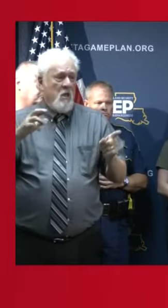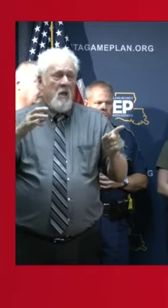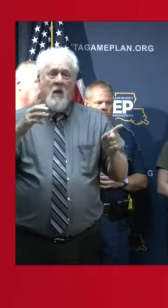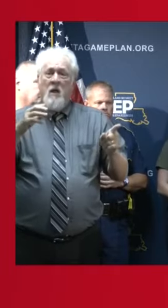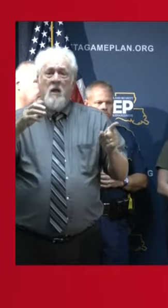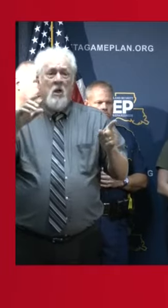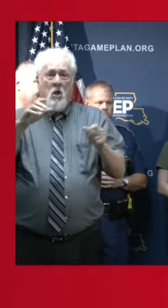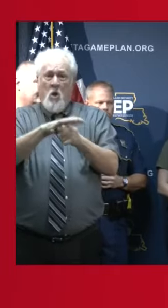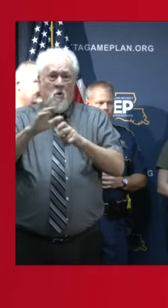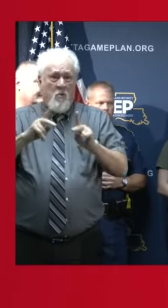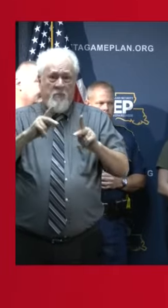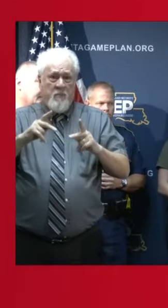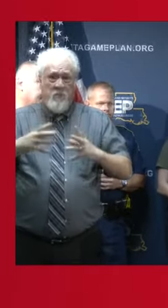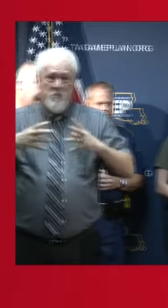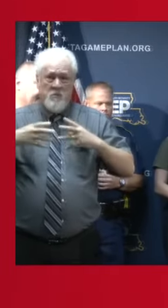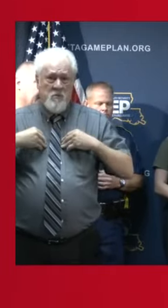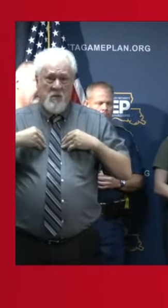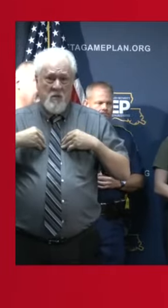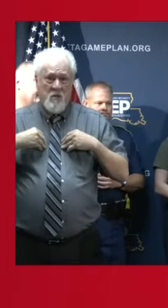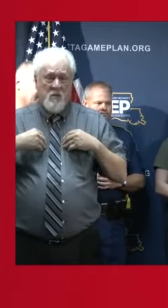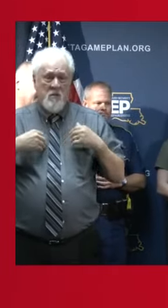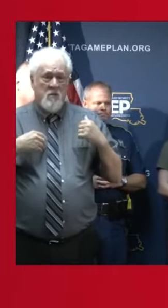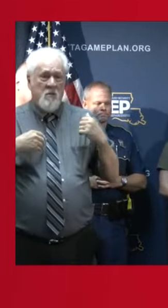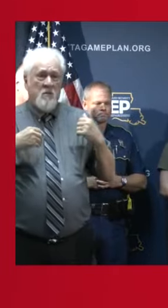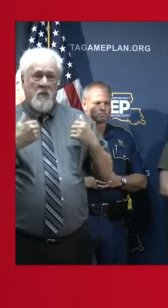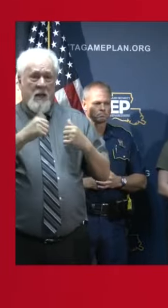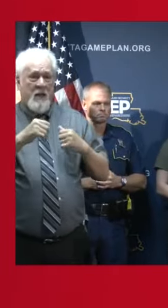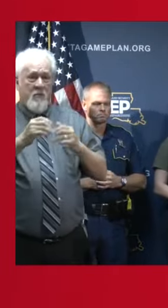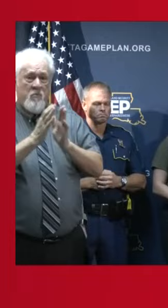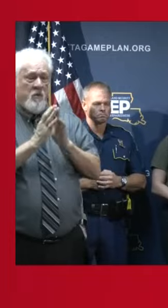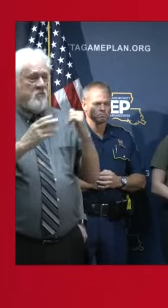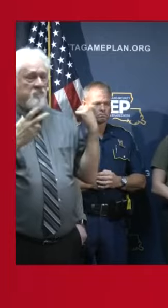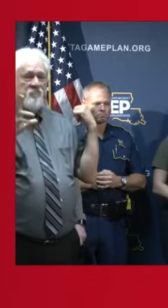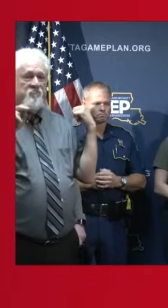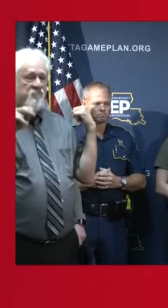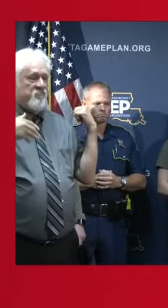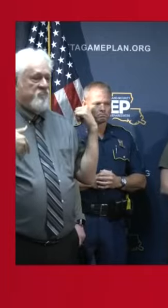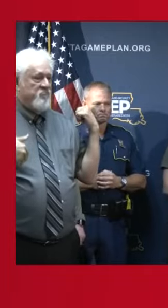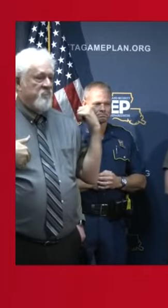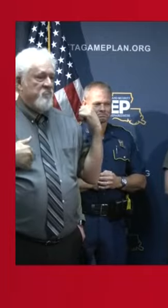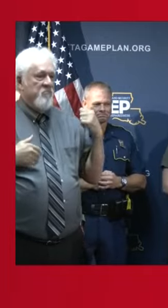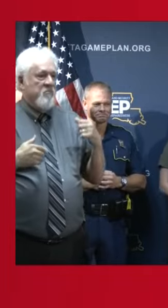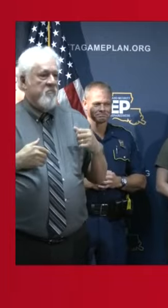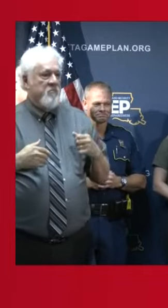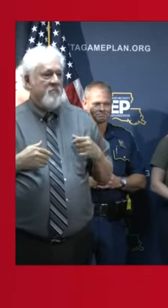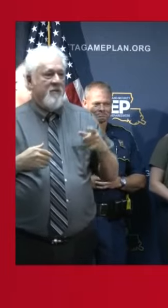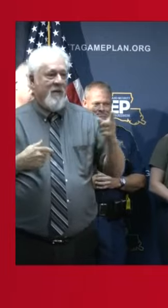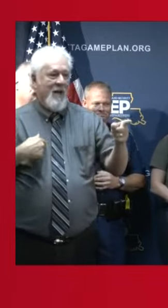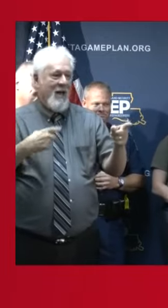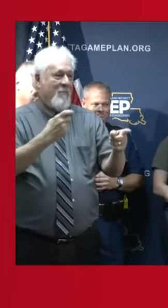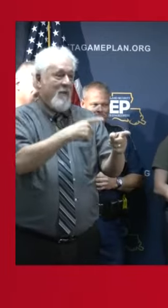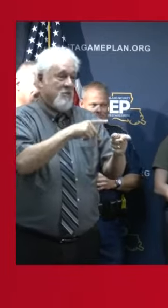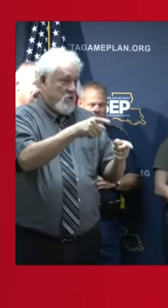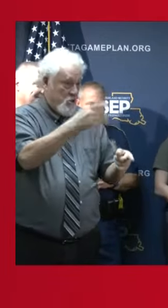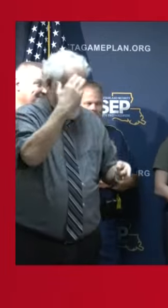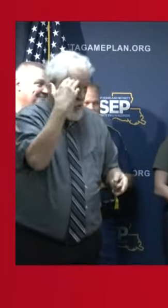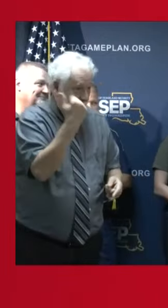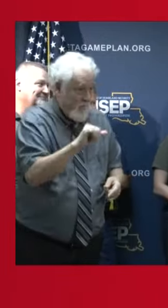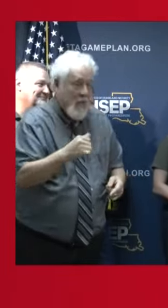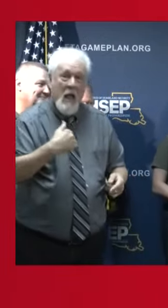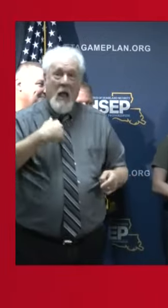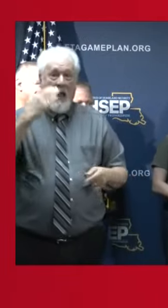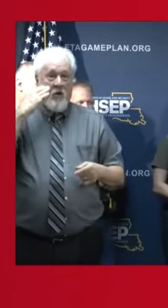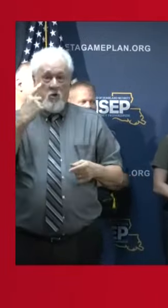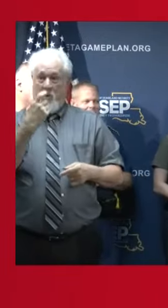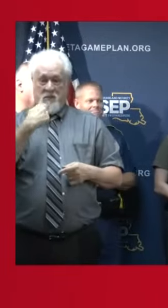of that overflow yet? We have not. We have not. Why do you know of any? I'm asking you, Governor. Well, no. I know